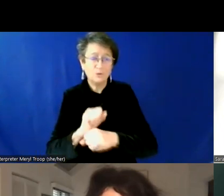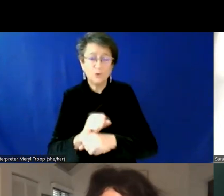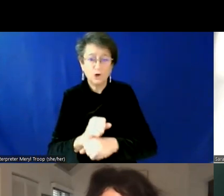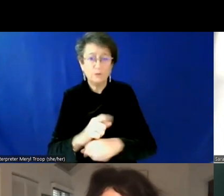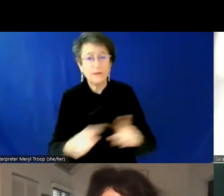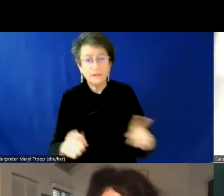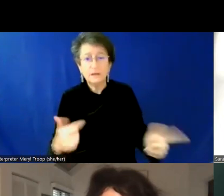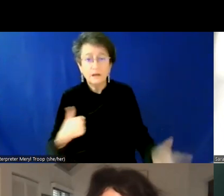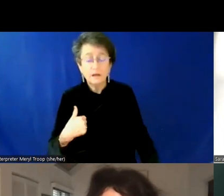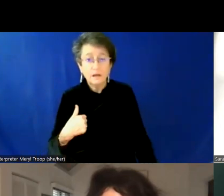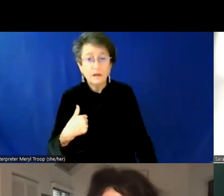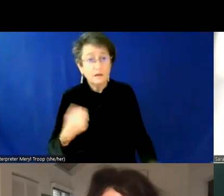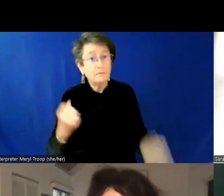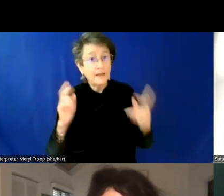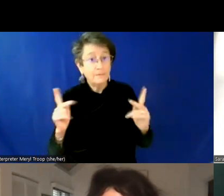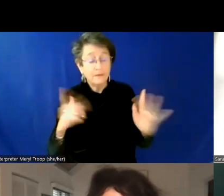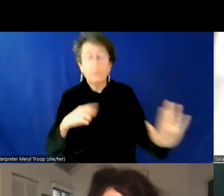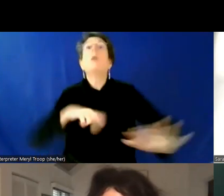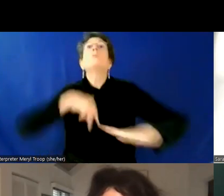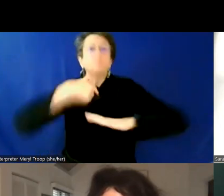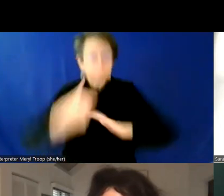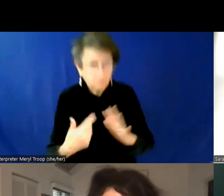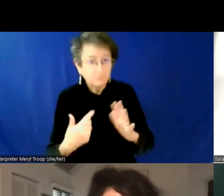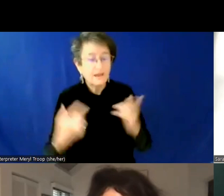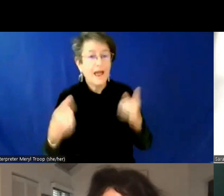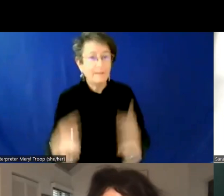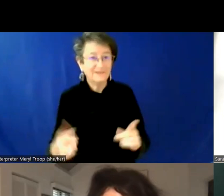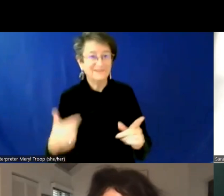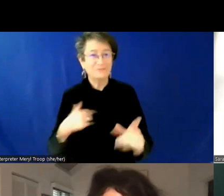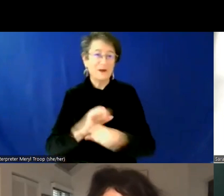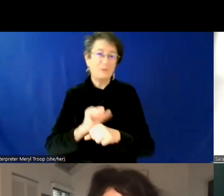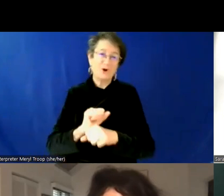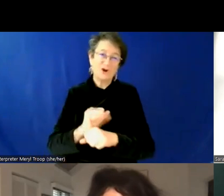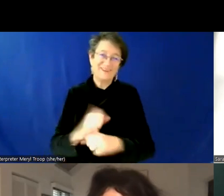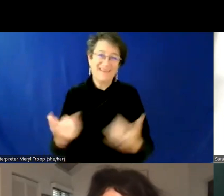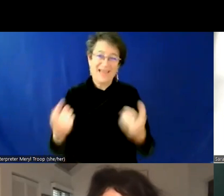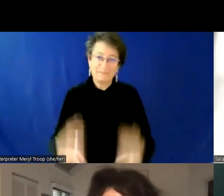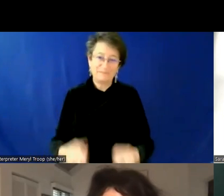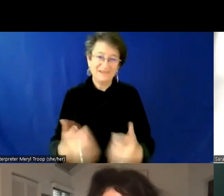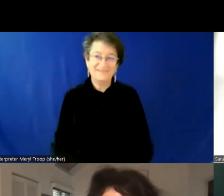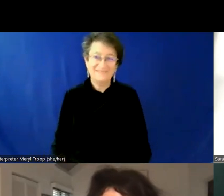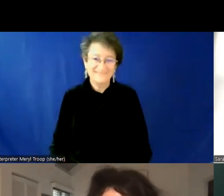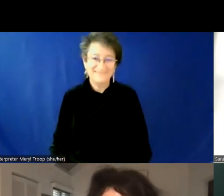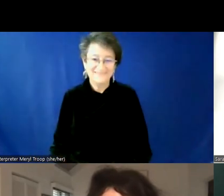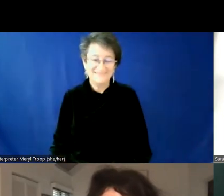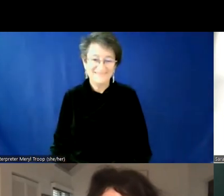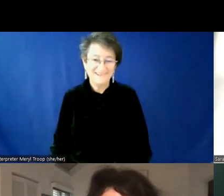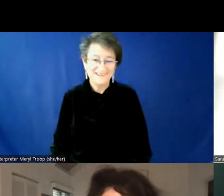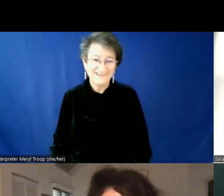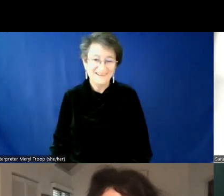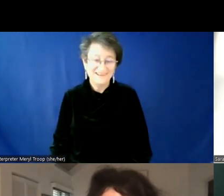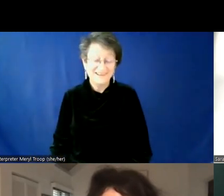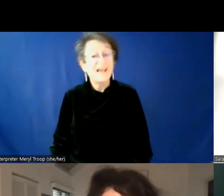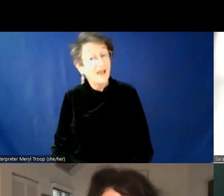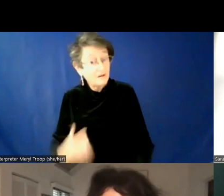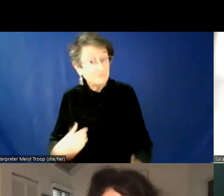kind of, as a lot of people do tripped into it, um, and, uh, you know, as I got